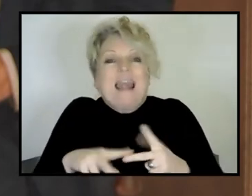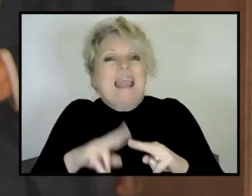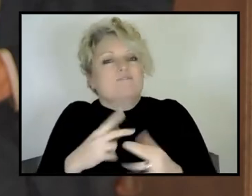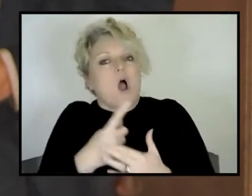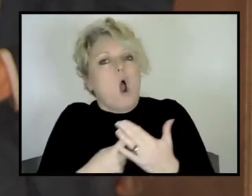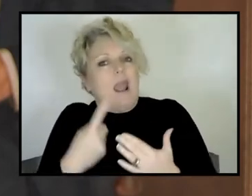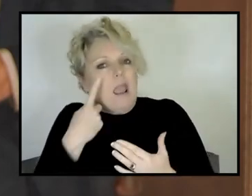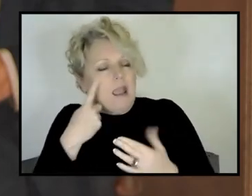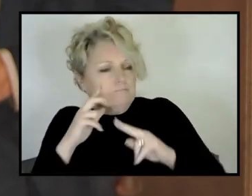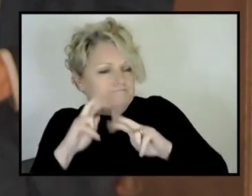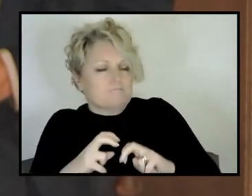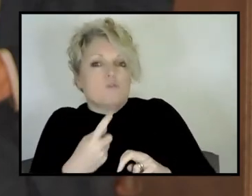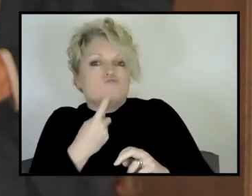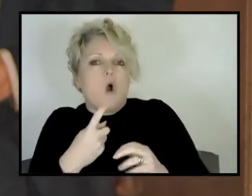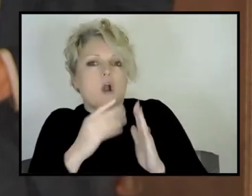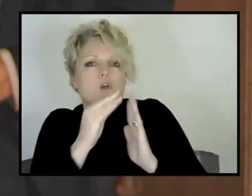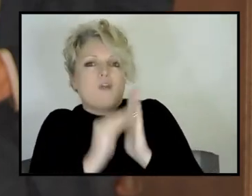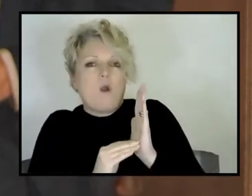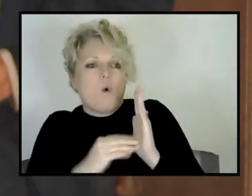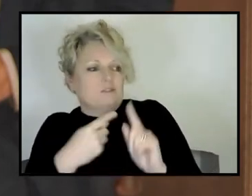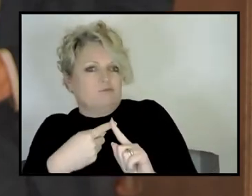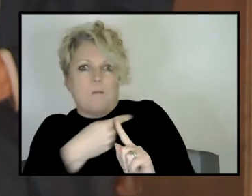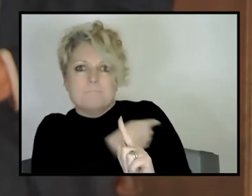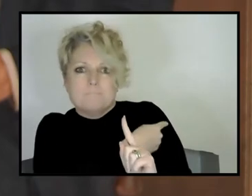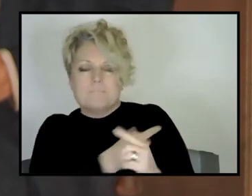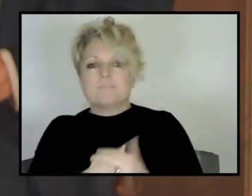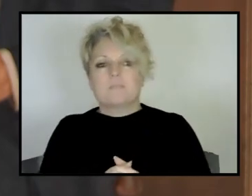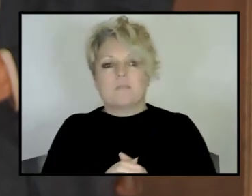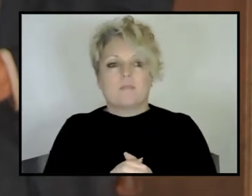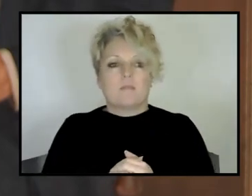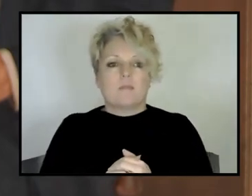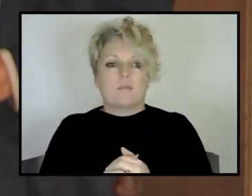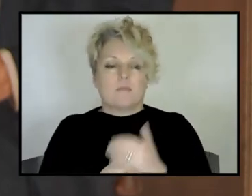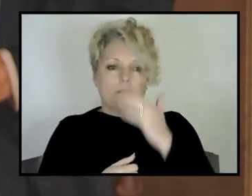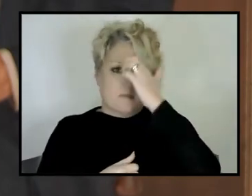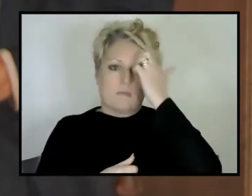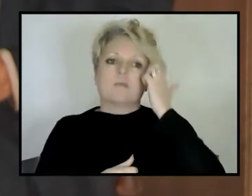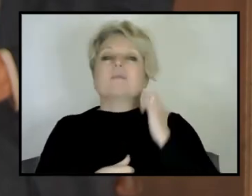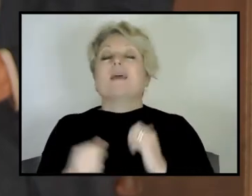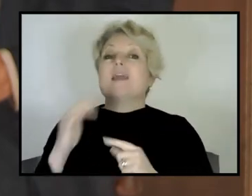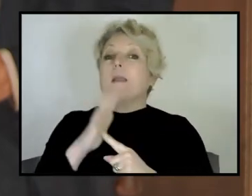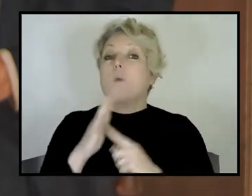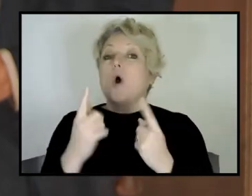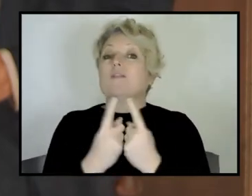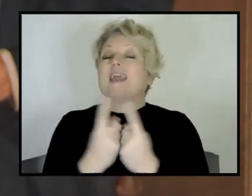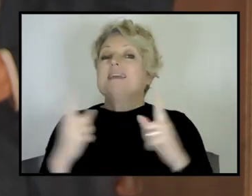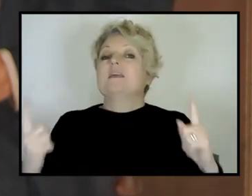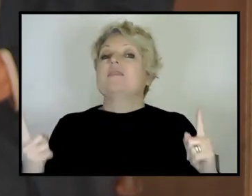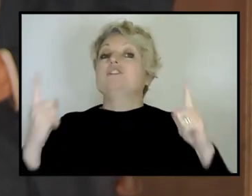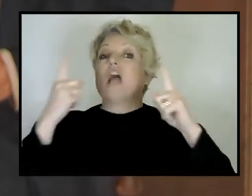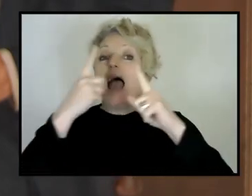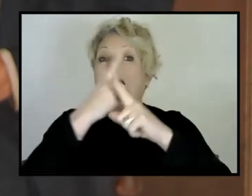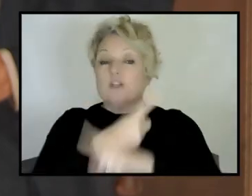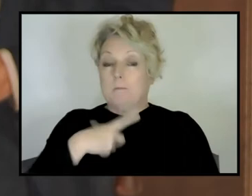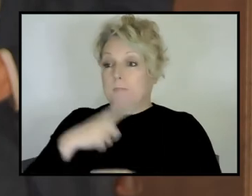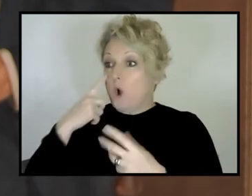that's, that's a significant thing to understand. The change factor is really interesting. You know, I was, uh,